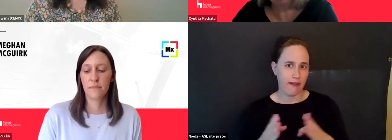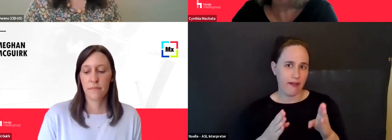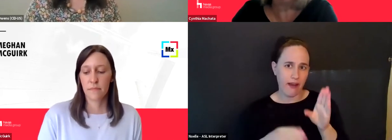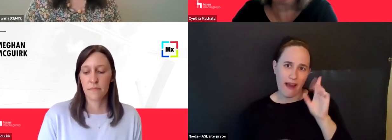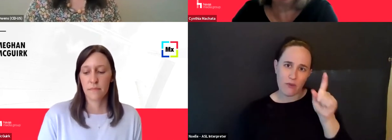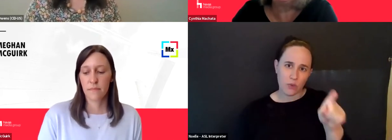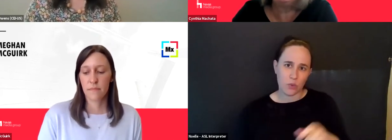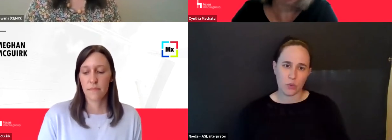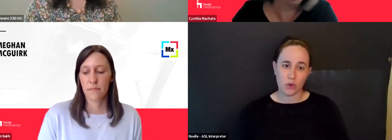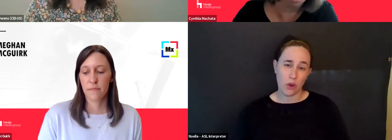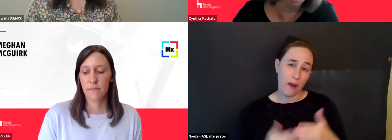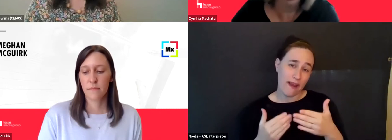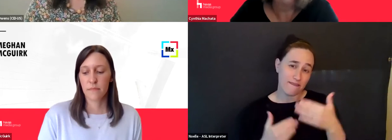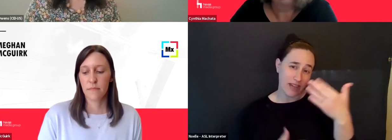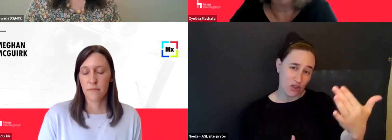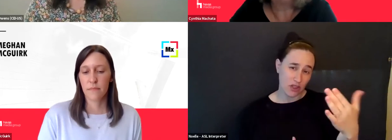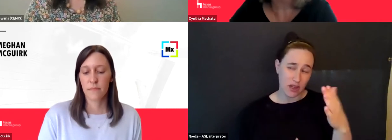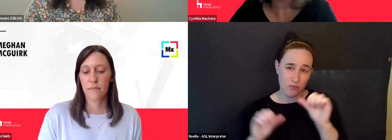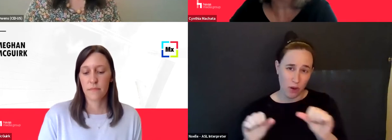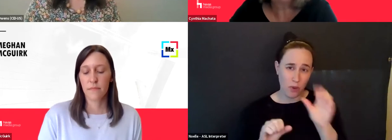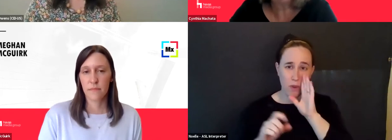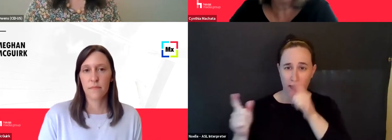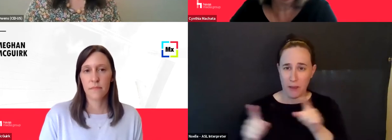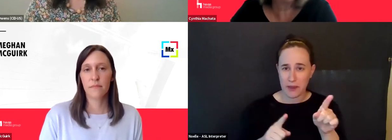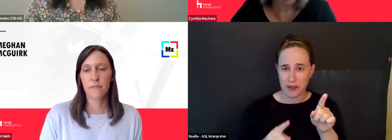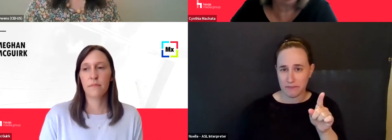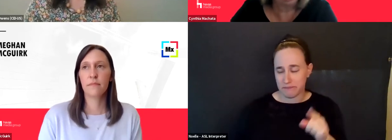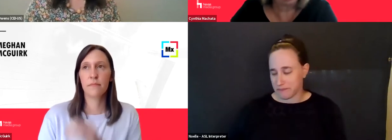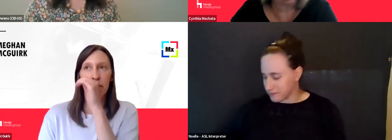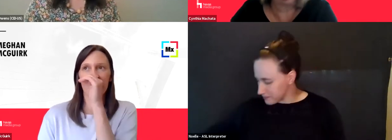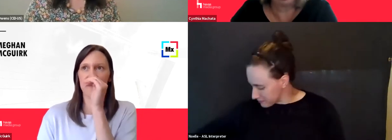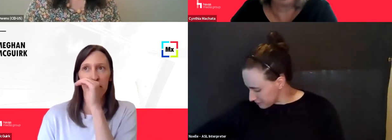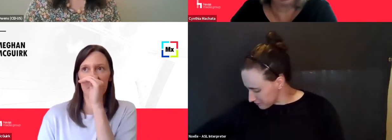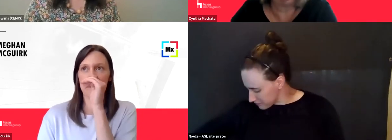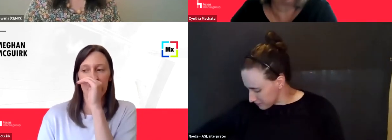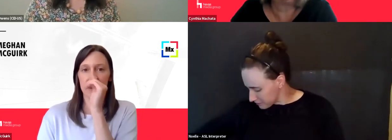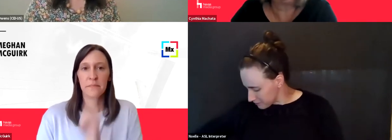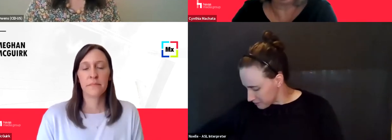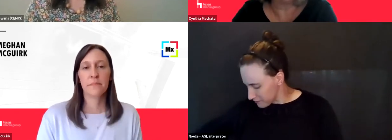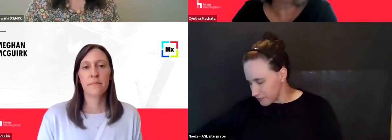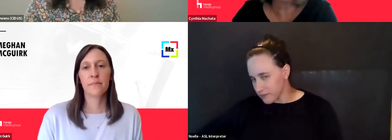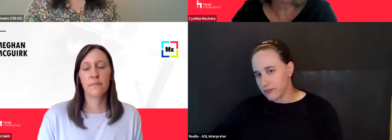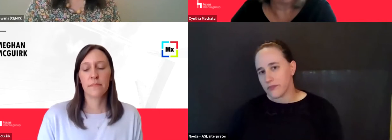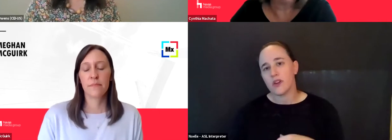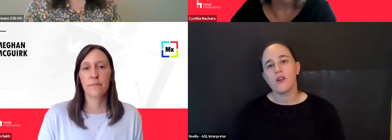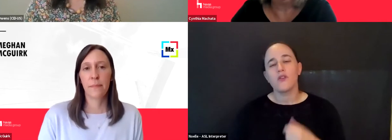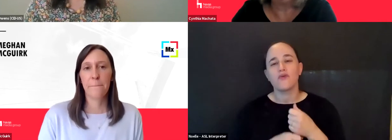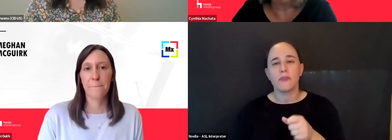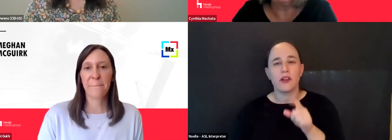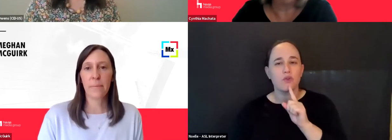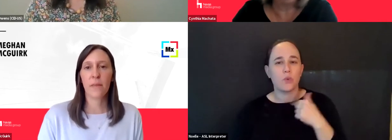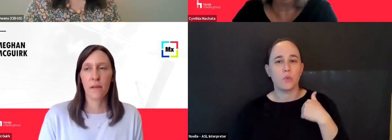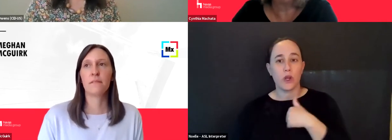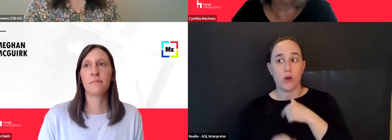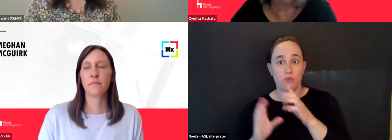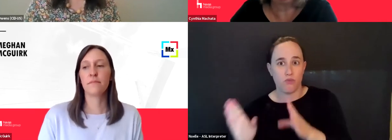eventually this is probably going to happen, we think. Um, so we are trying to make sure that we are prepared as, as much as